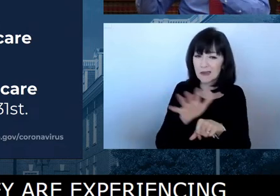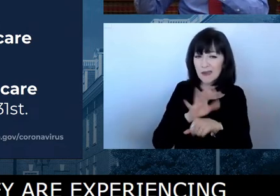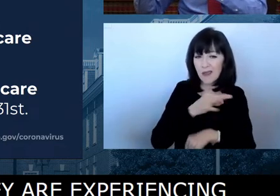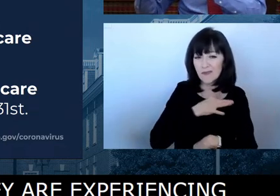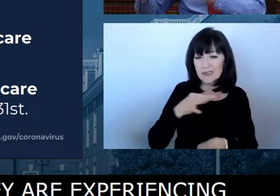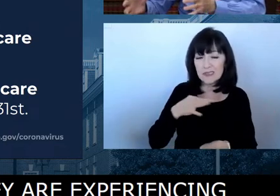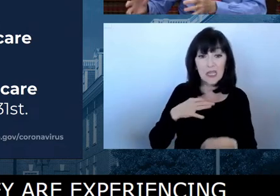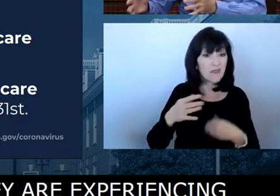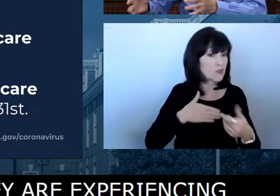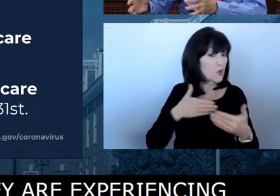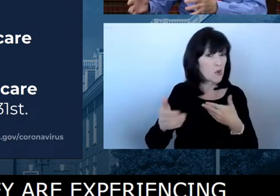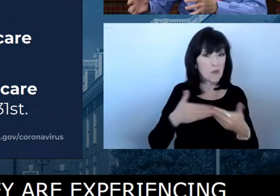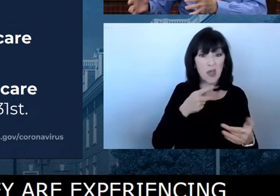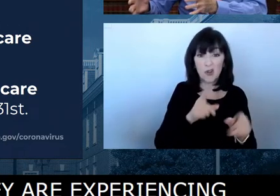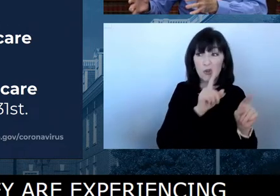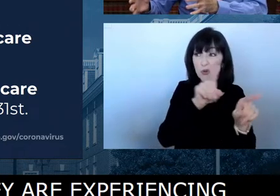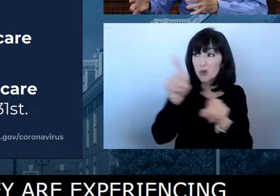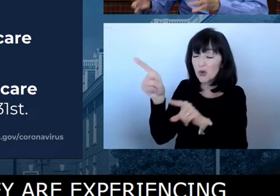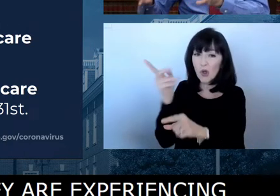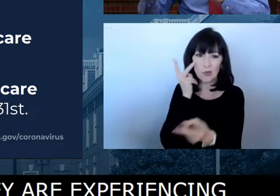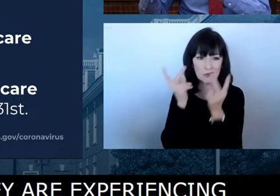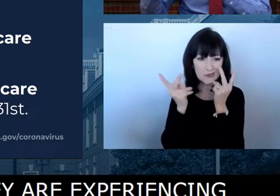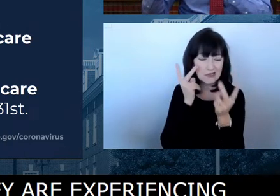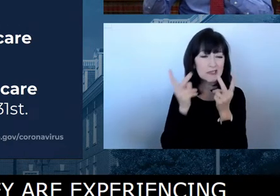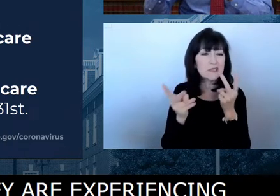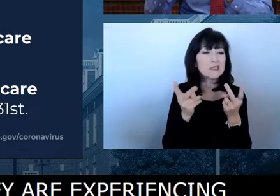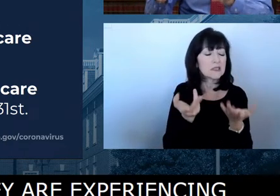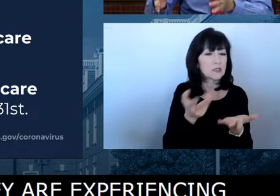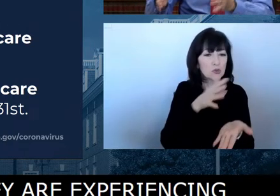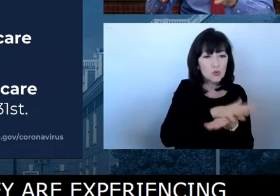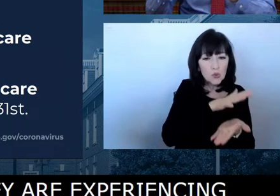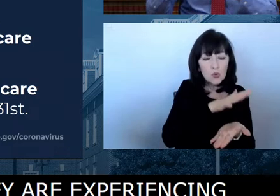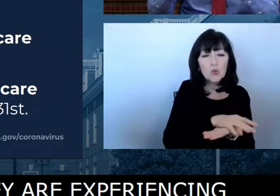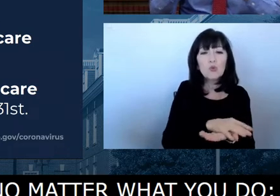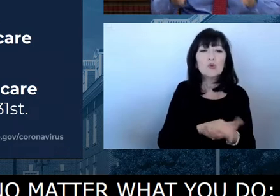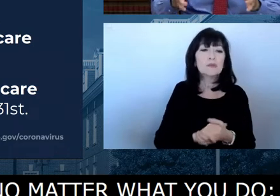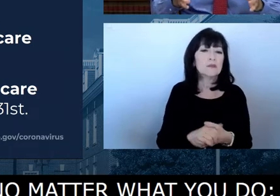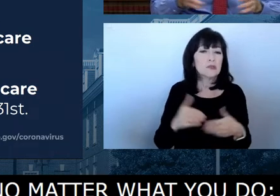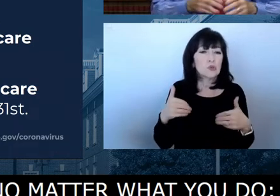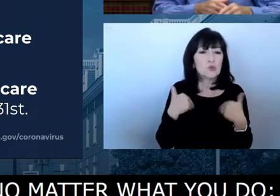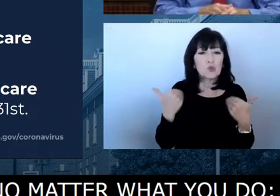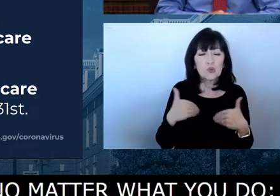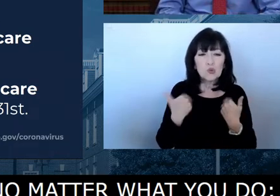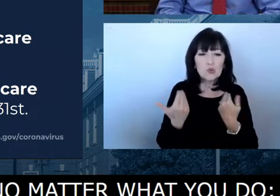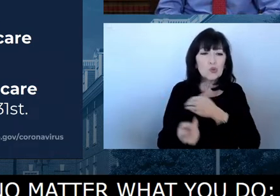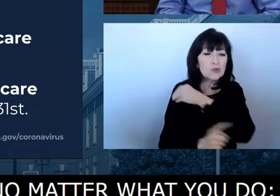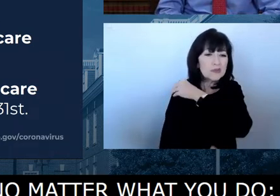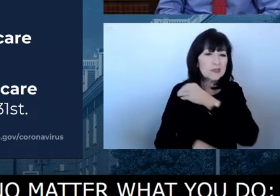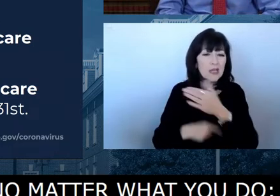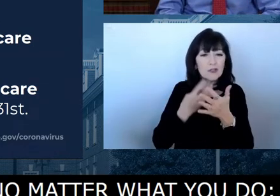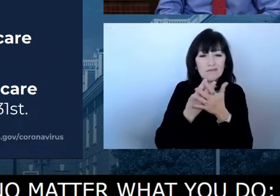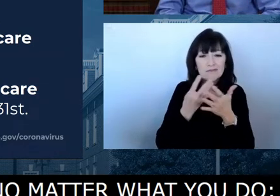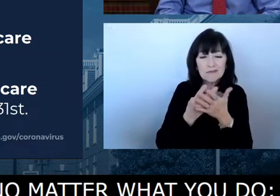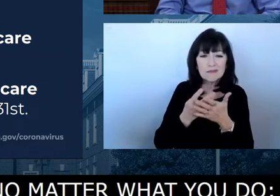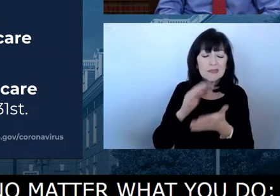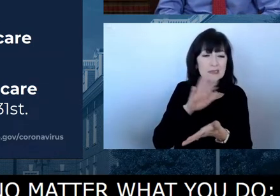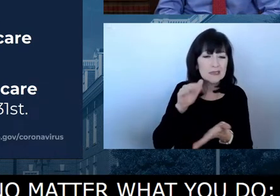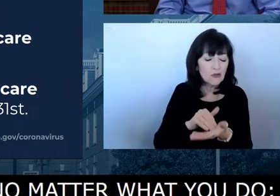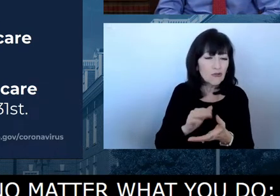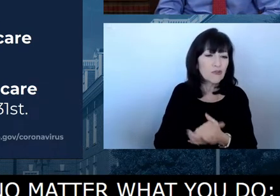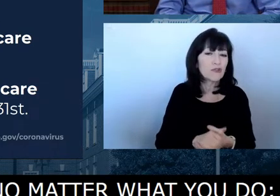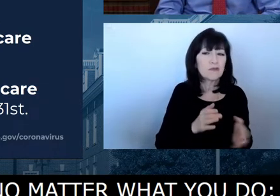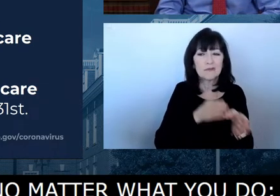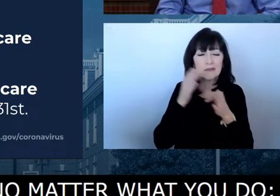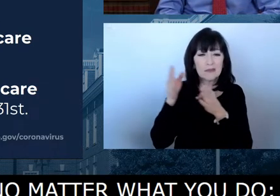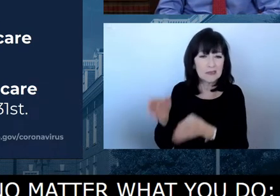schools, we're experiencing in our youth detention centers, nursing facilities, long-term care facilities, Secretary McGarrick,